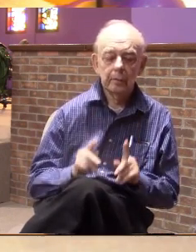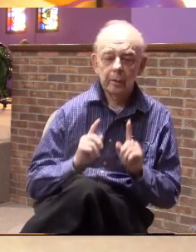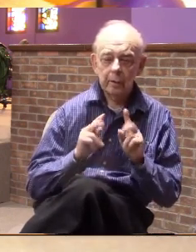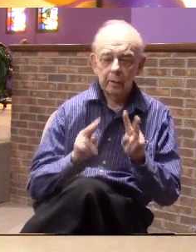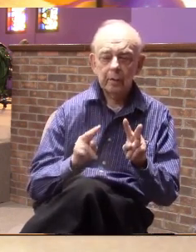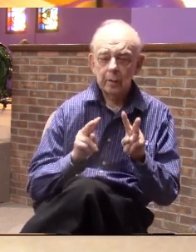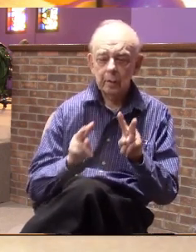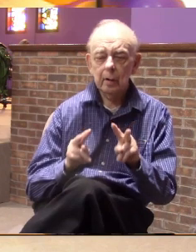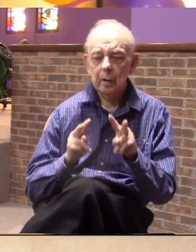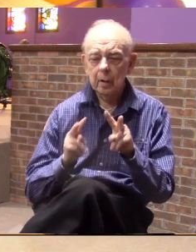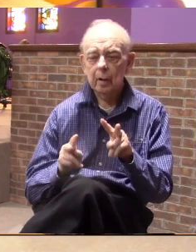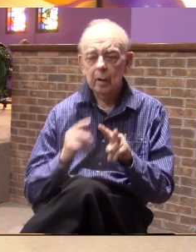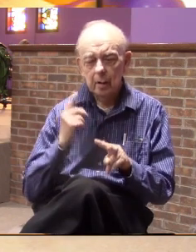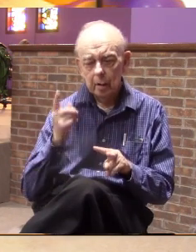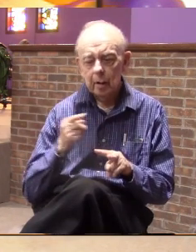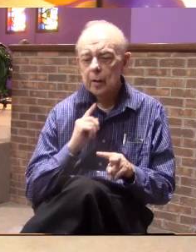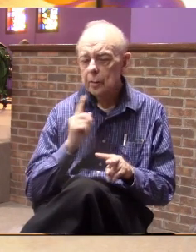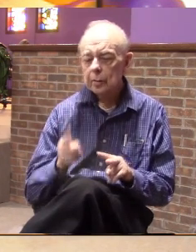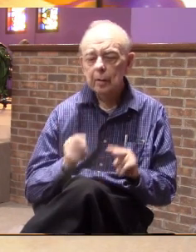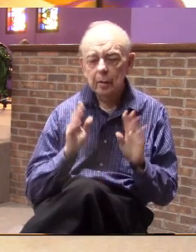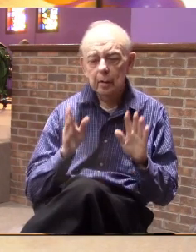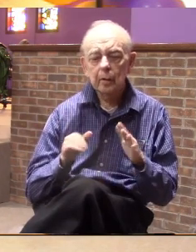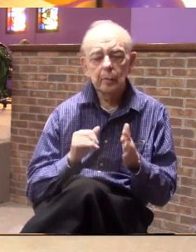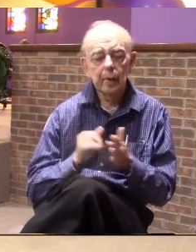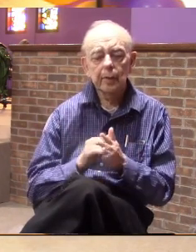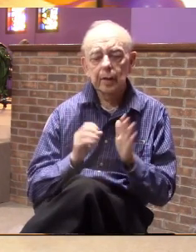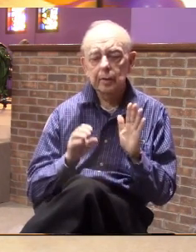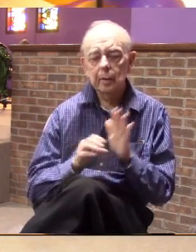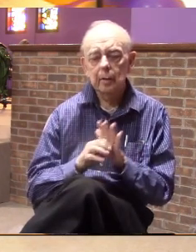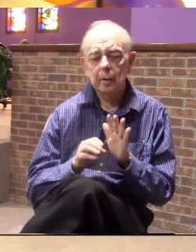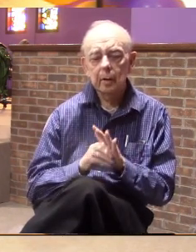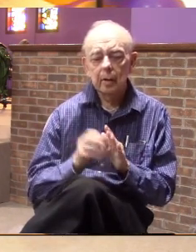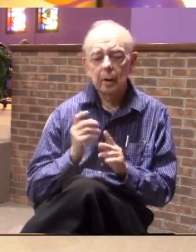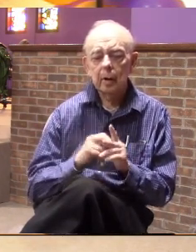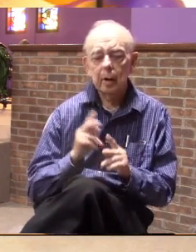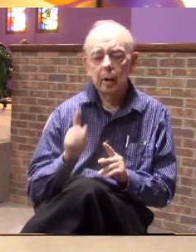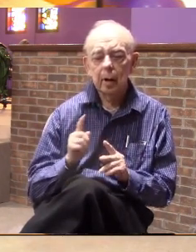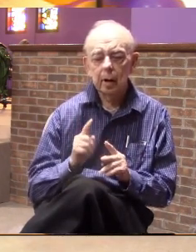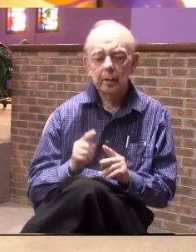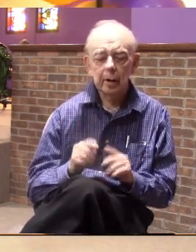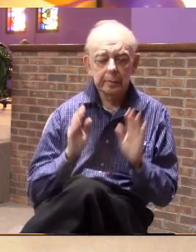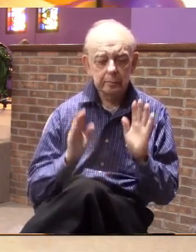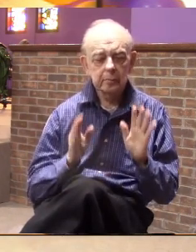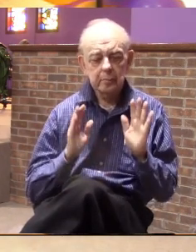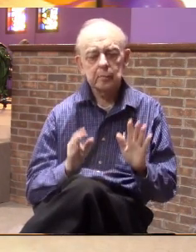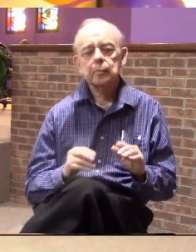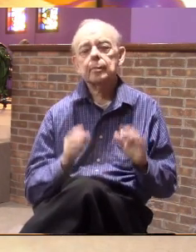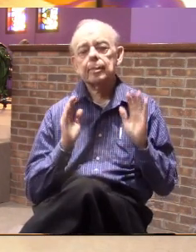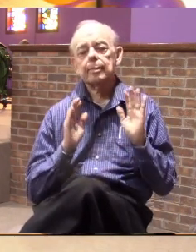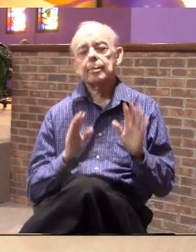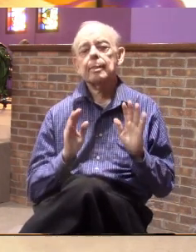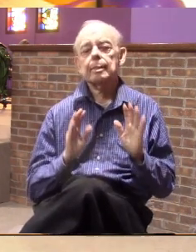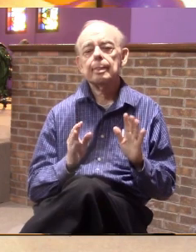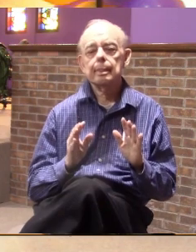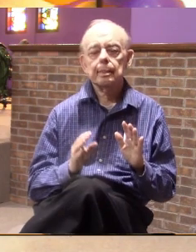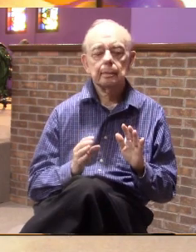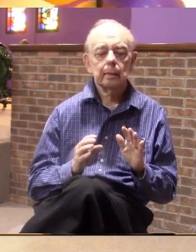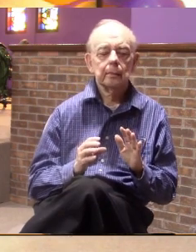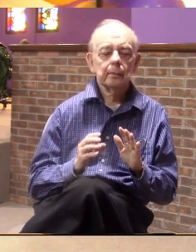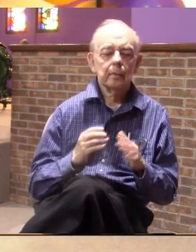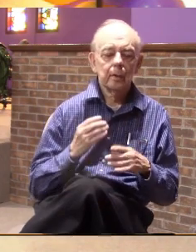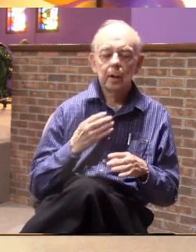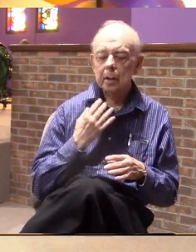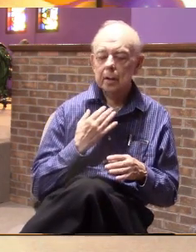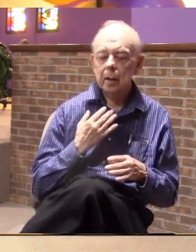at it and they thought what's so spectacular about this everybody's talking about this amazing amazing stained glass